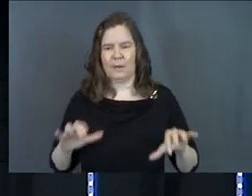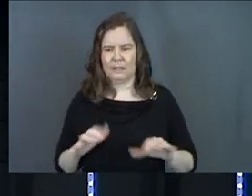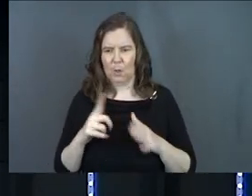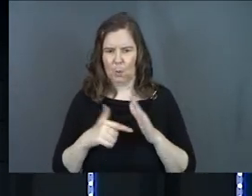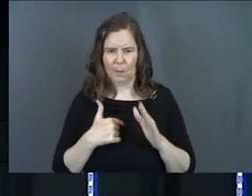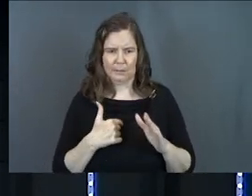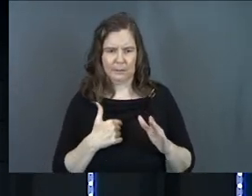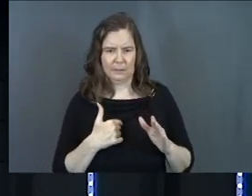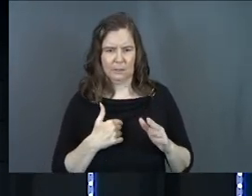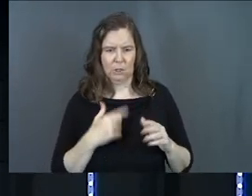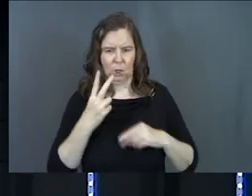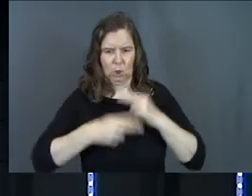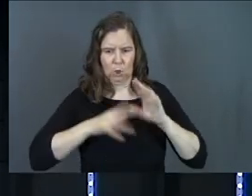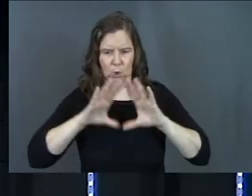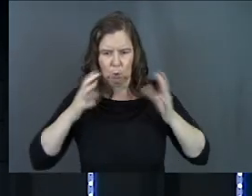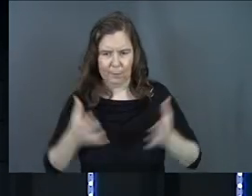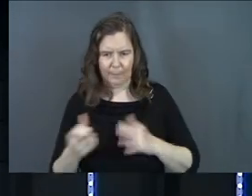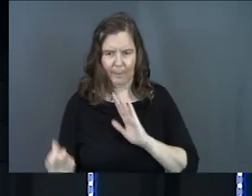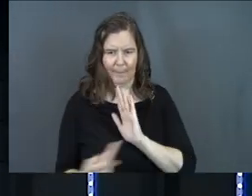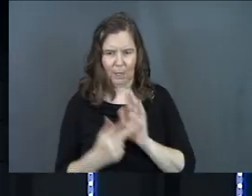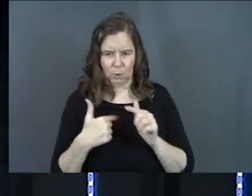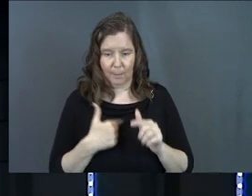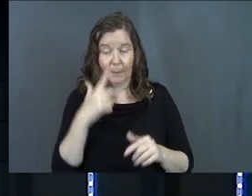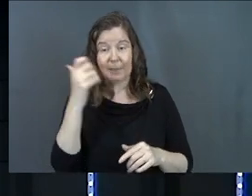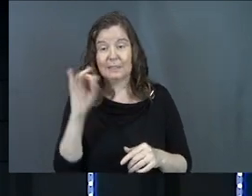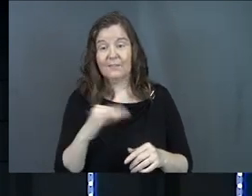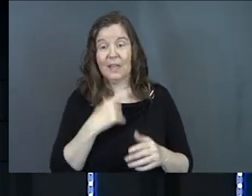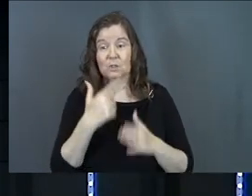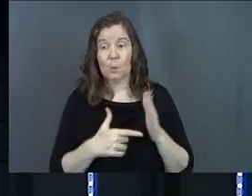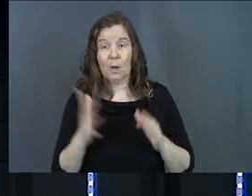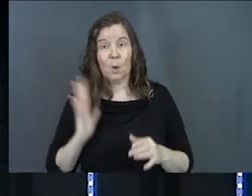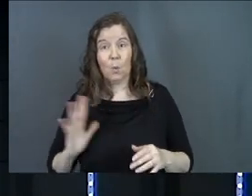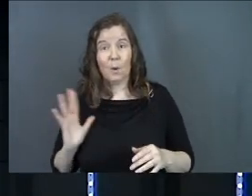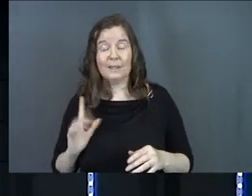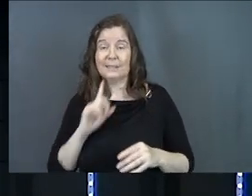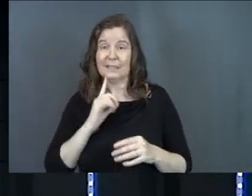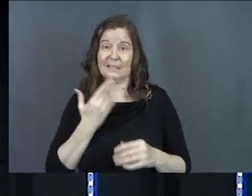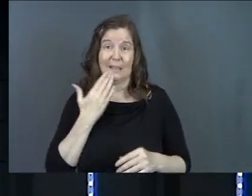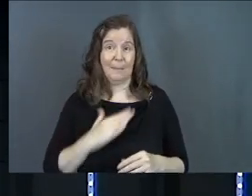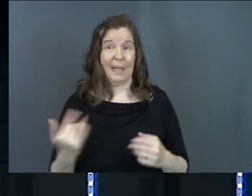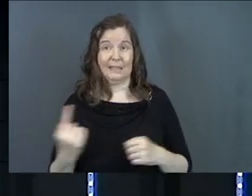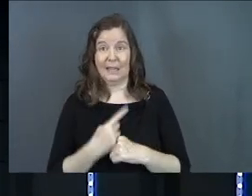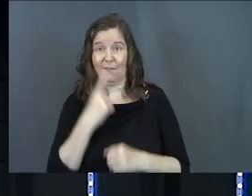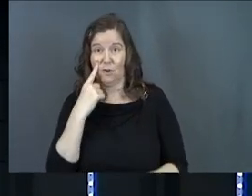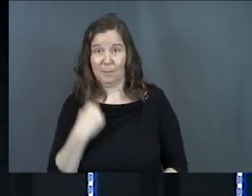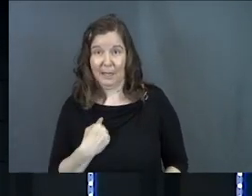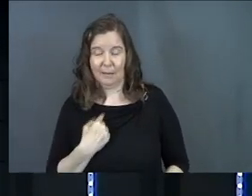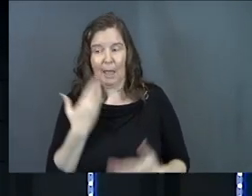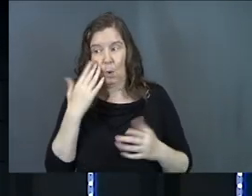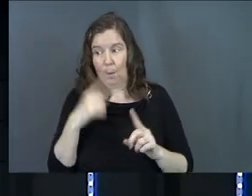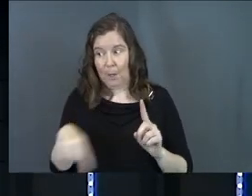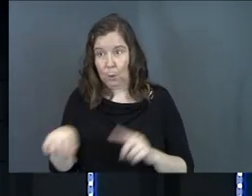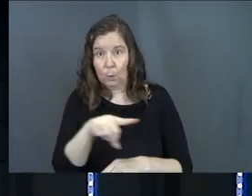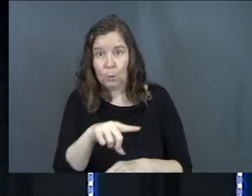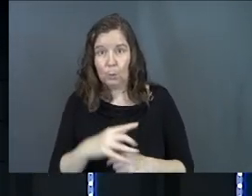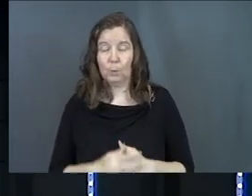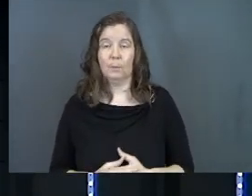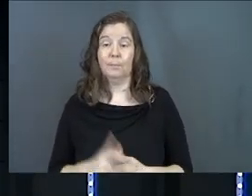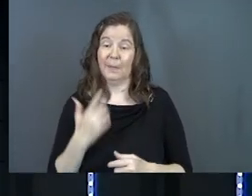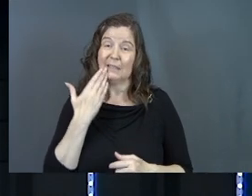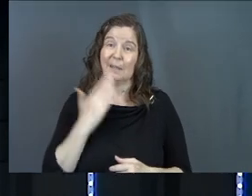I done and what's the universe going to bring back to me? Because if that's what it was, it's a bad day for me. I don't know about you,